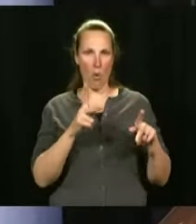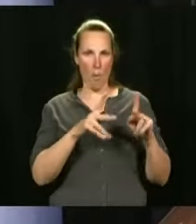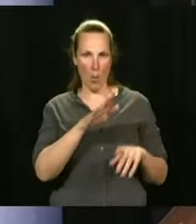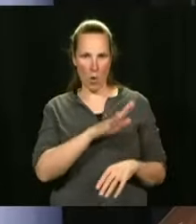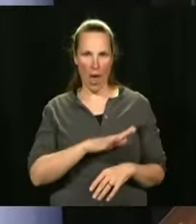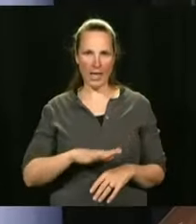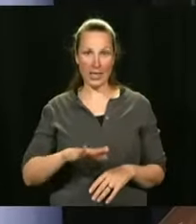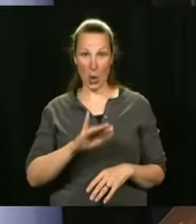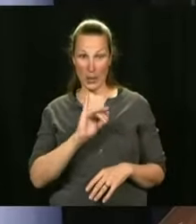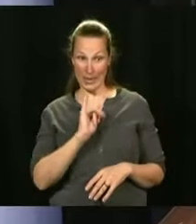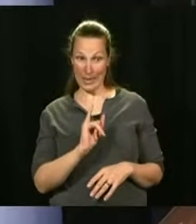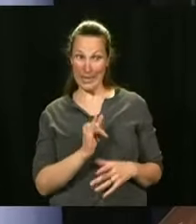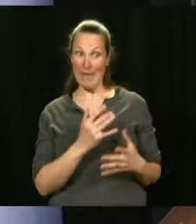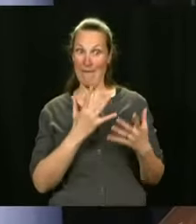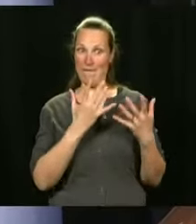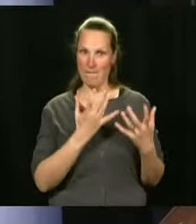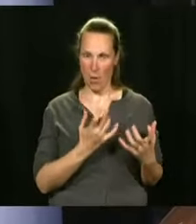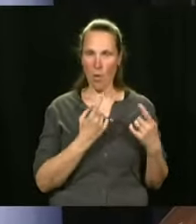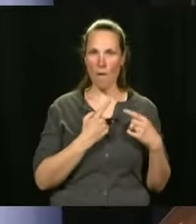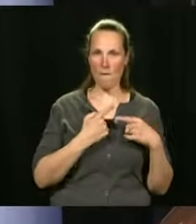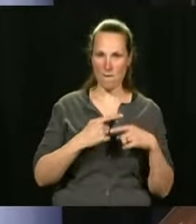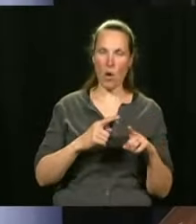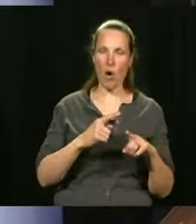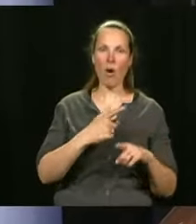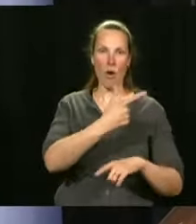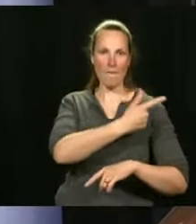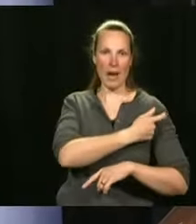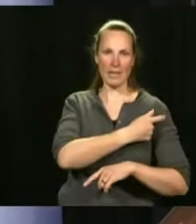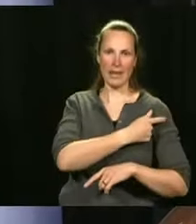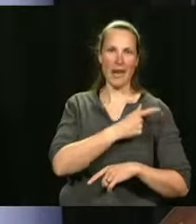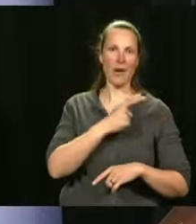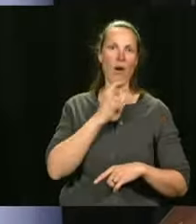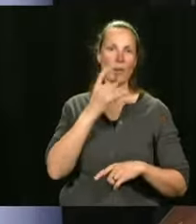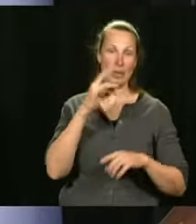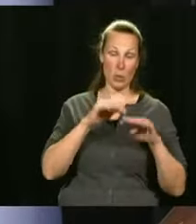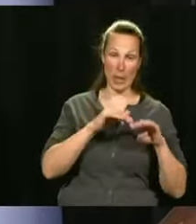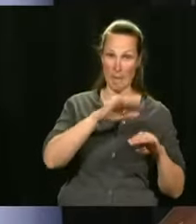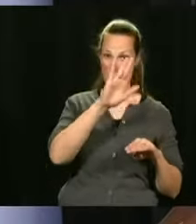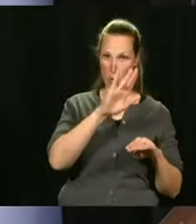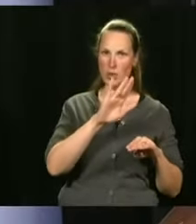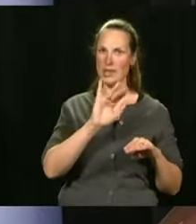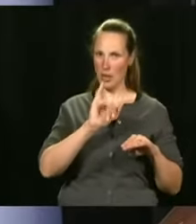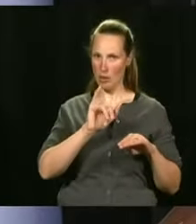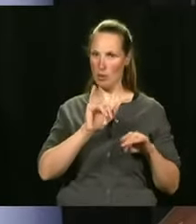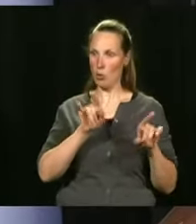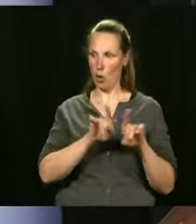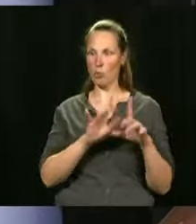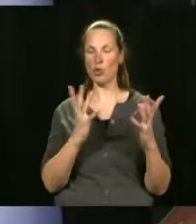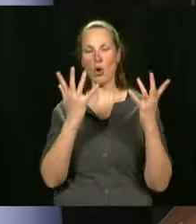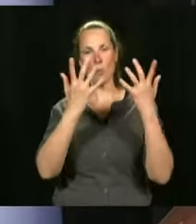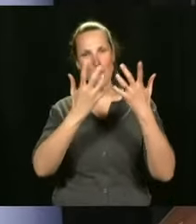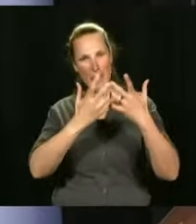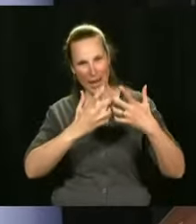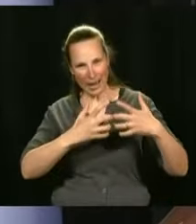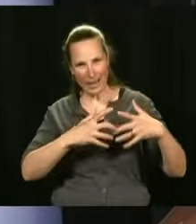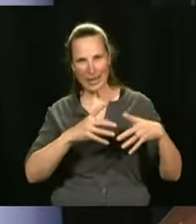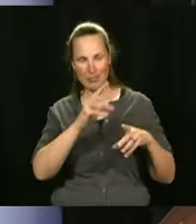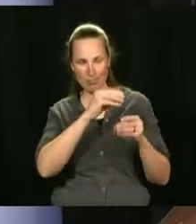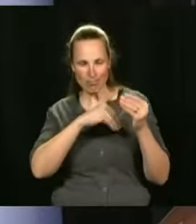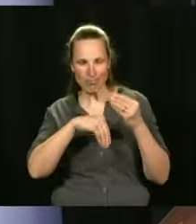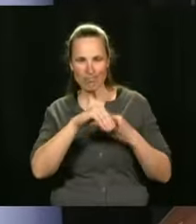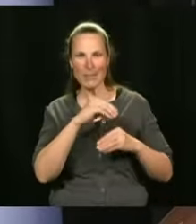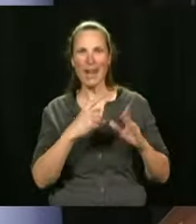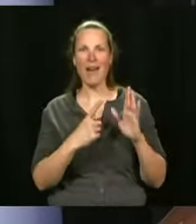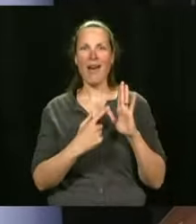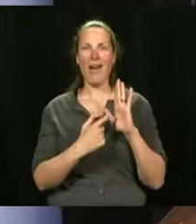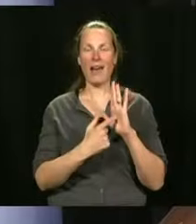wanted to be vaccinated, adult Quebecers. And that is how we had looked at the total population and we